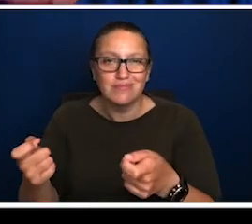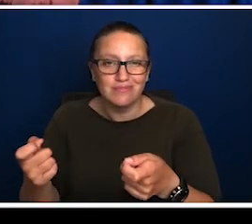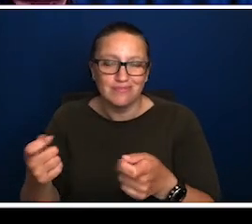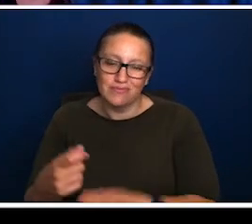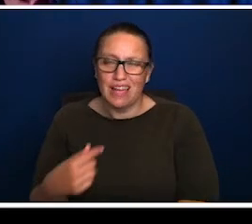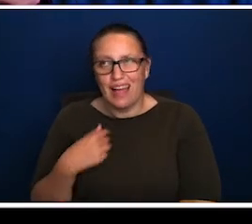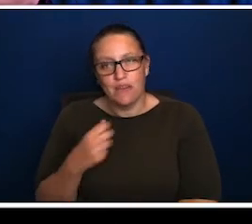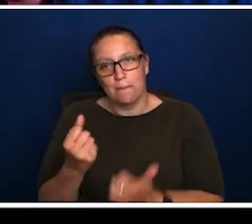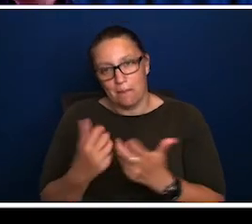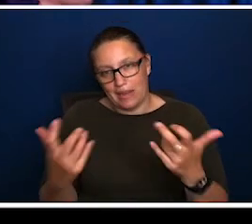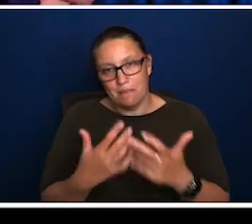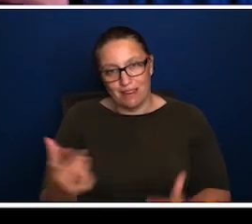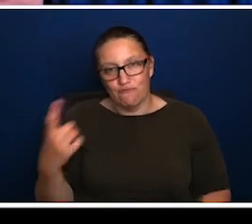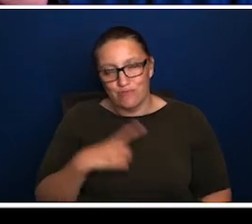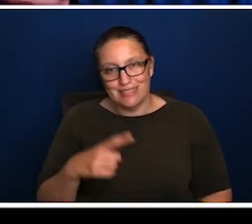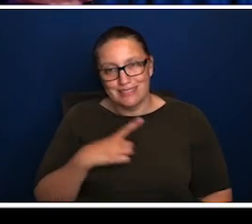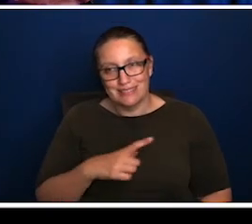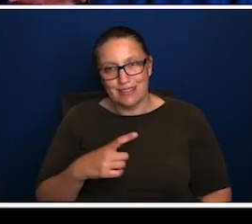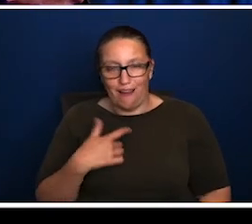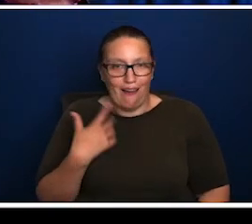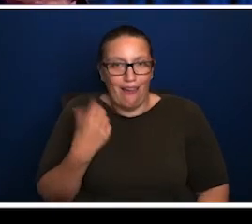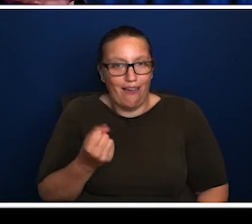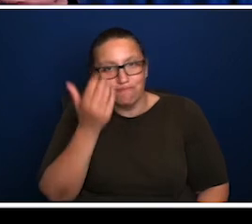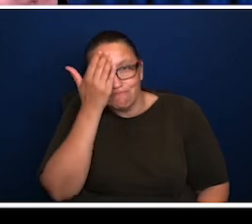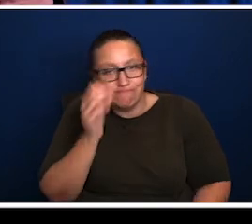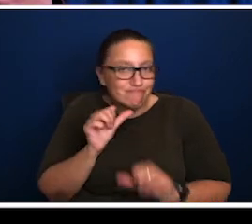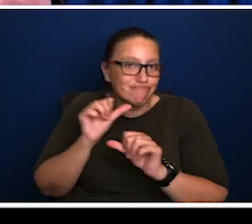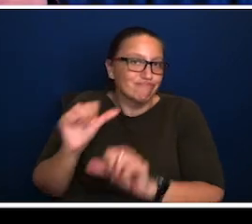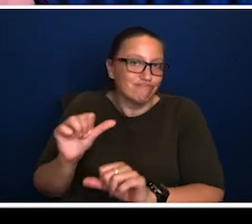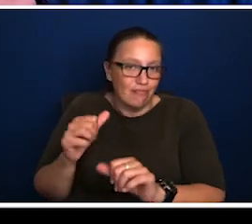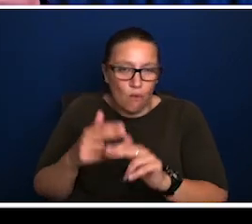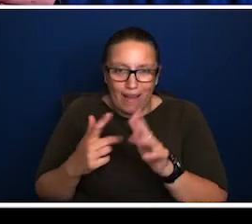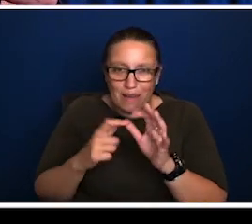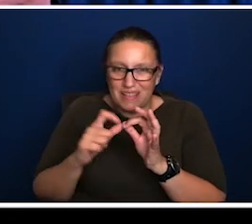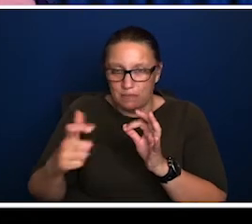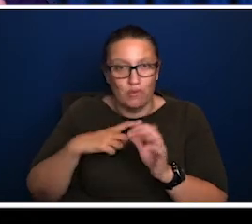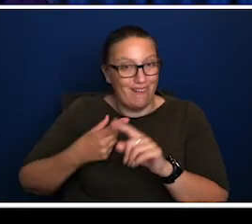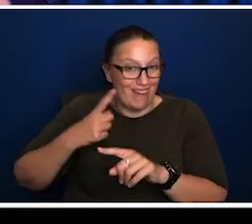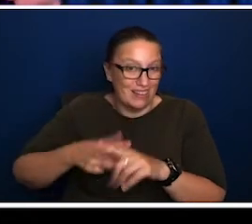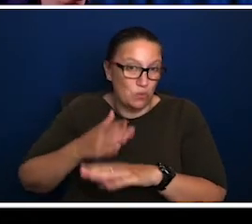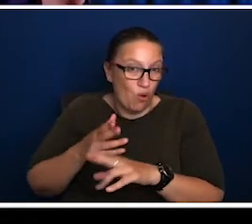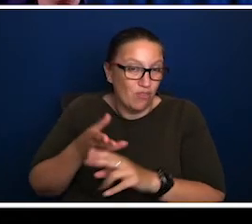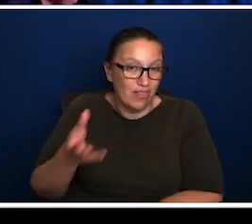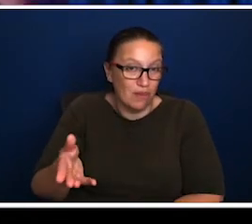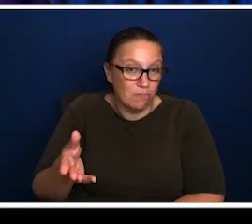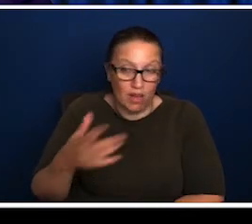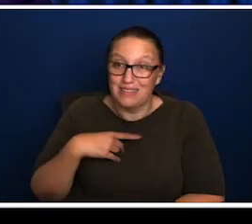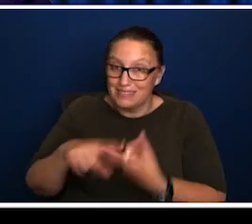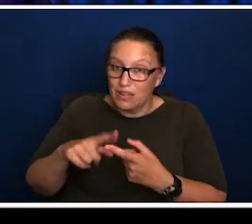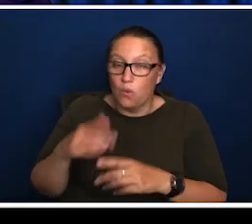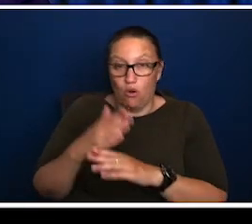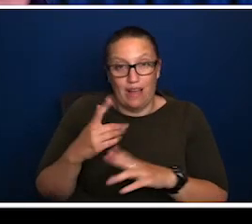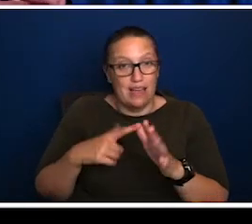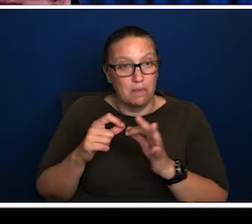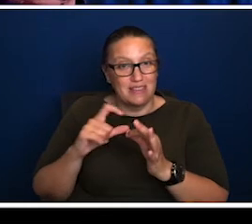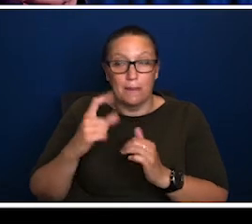can give you space and permission to do. And as I say, I would, I mean, I have a number of reasons to declare